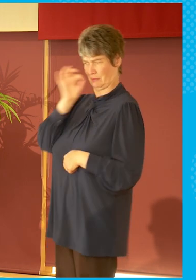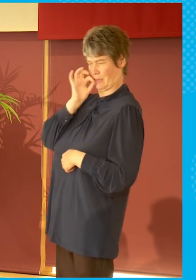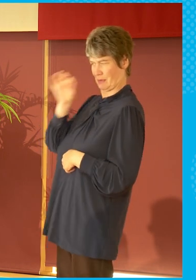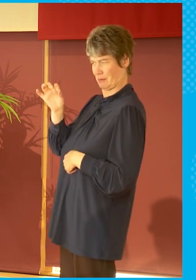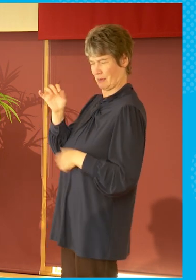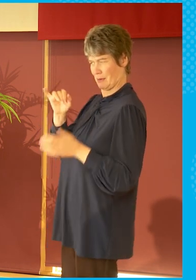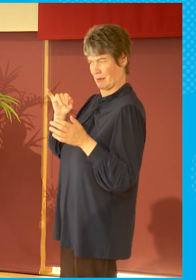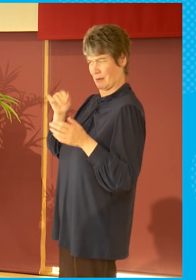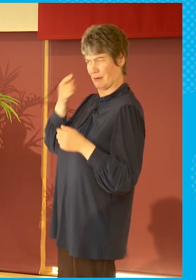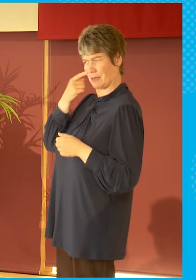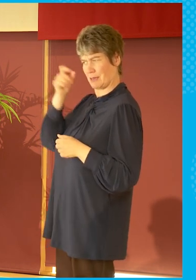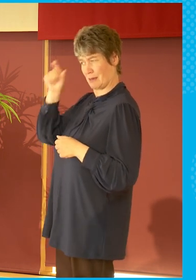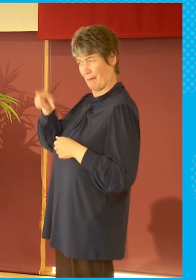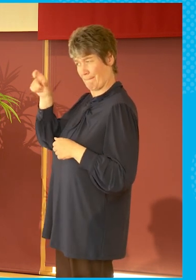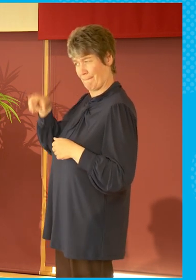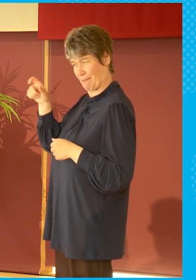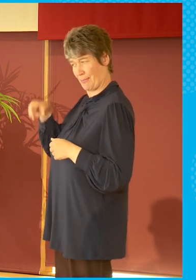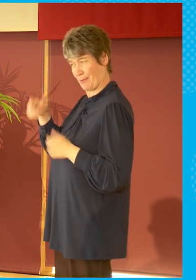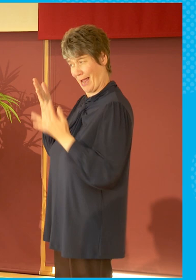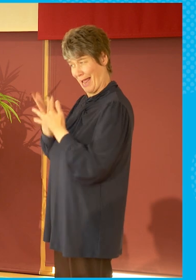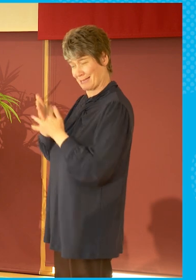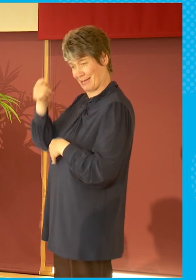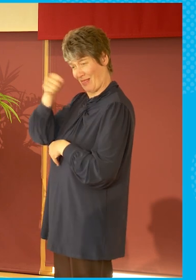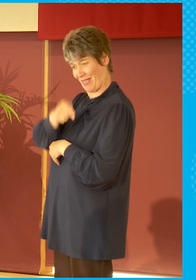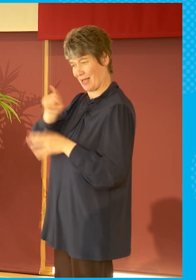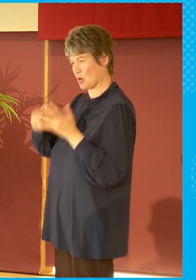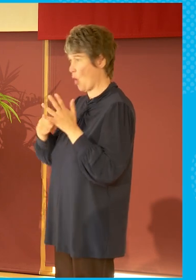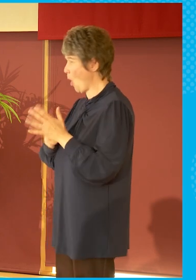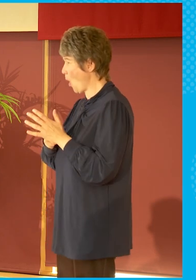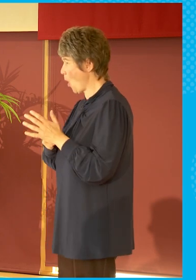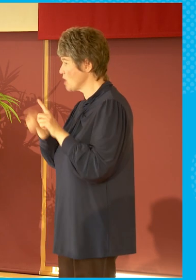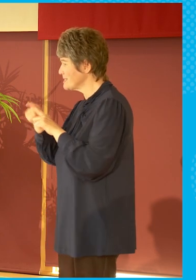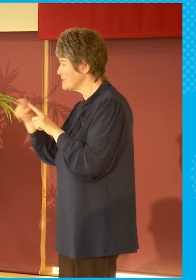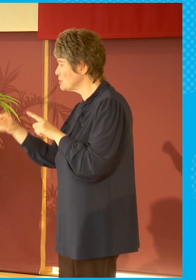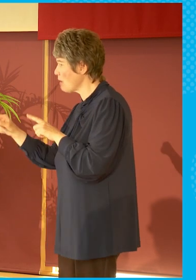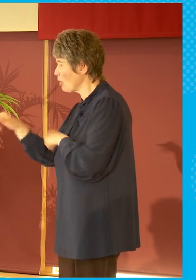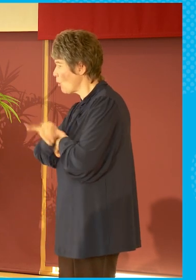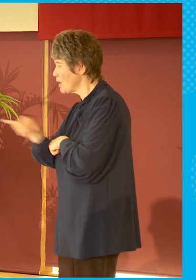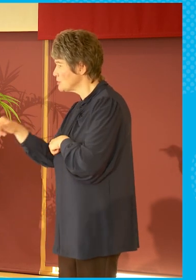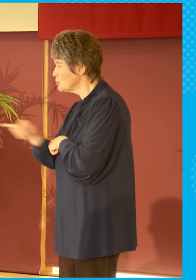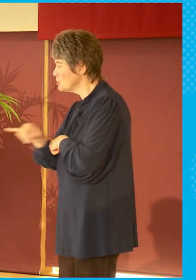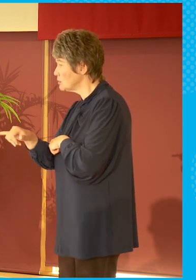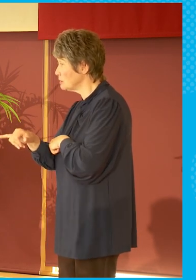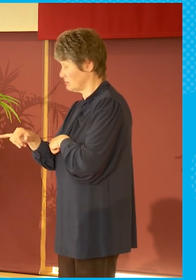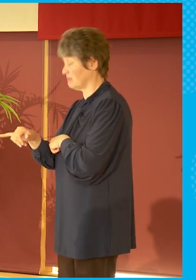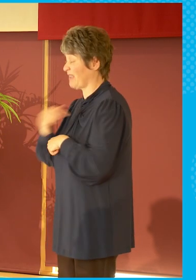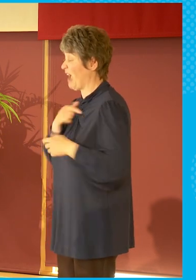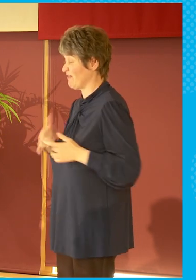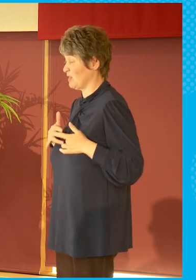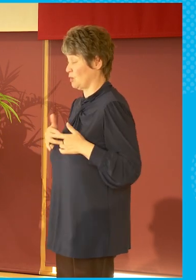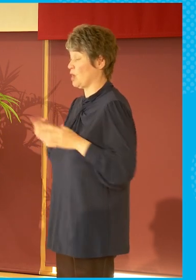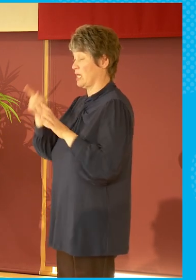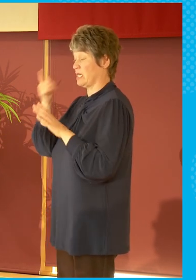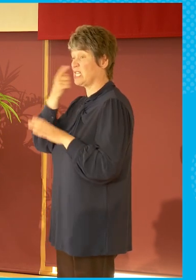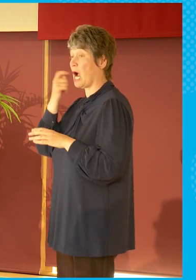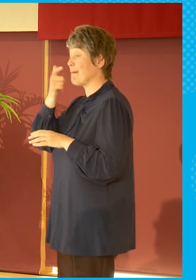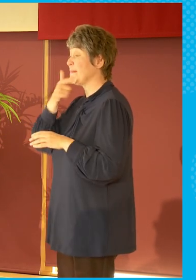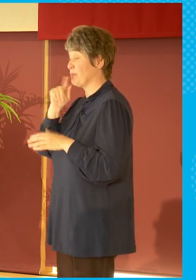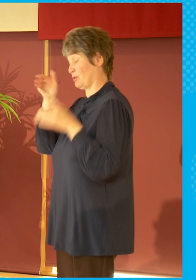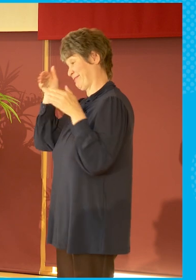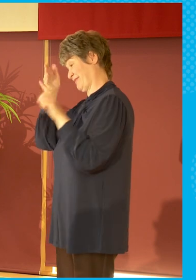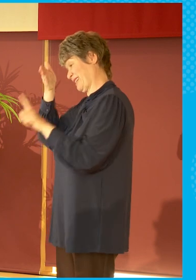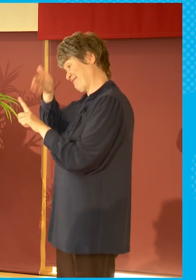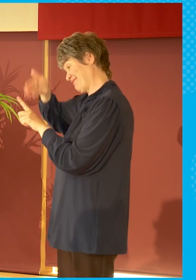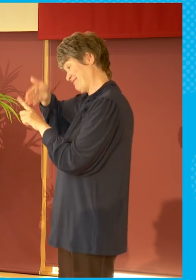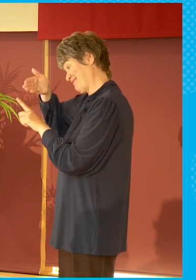on digital. And there's many young people here. And, you know, I don't need to tell you that. I'm sure you would be the first to tell me that. So what we have been doing